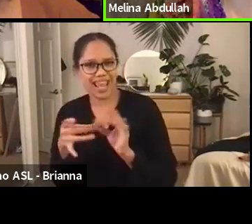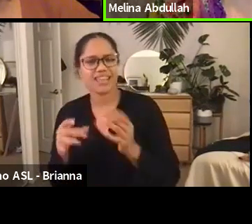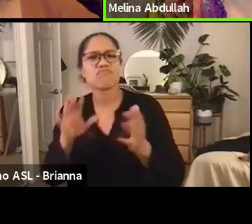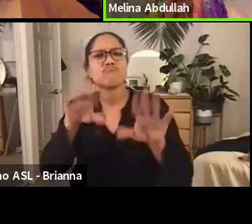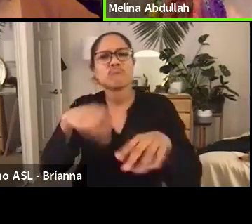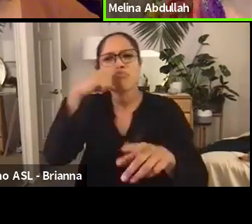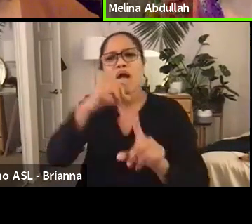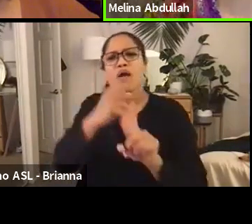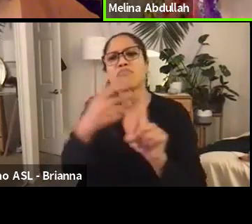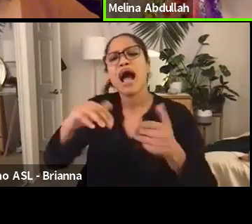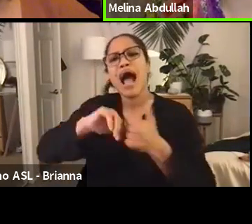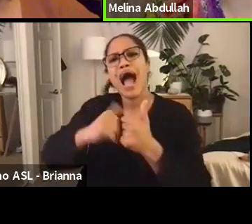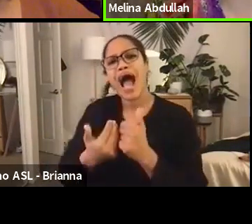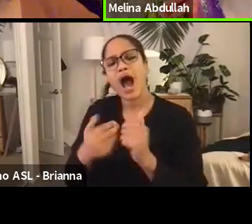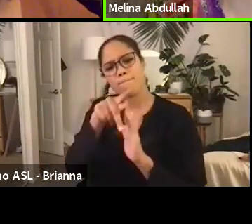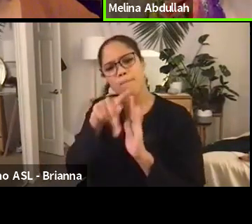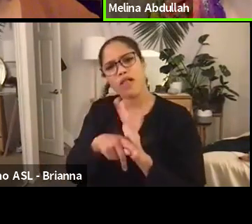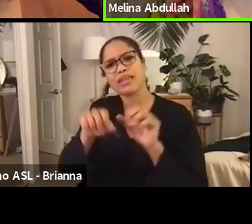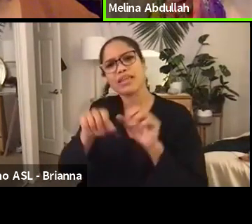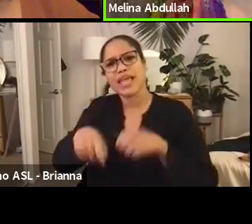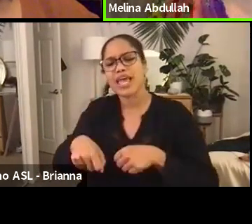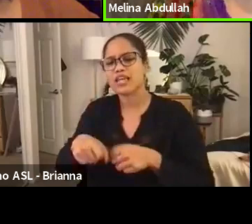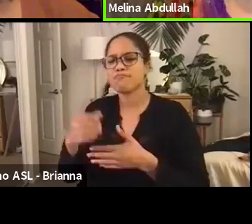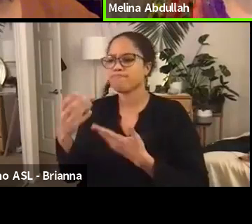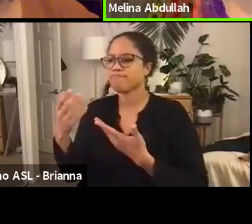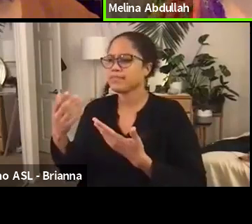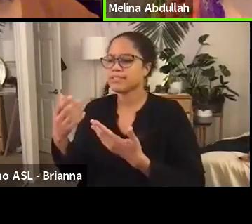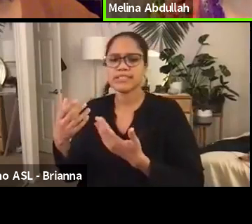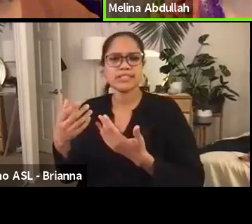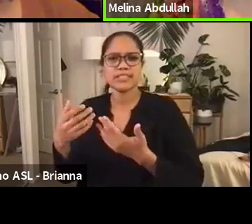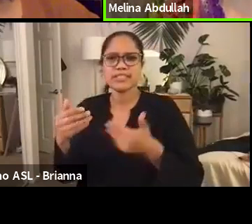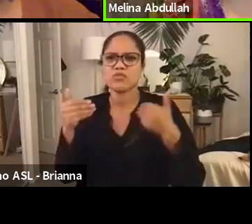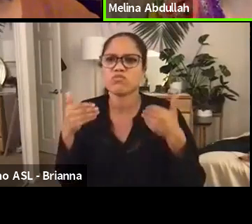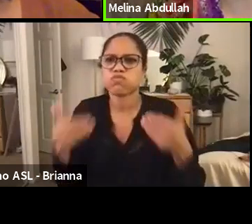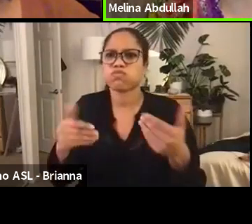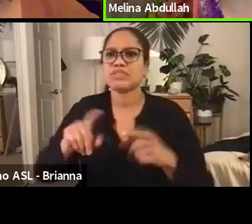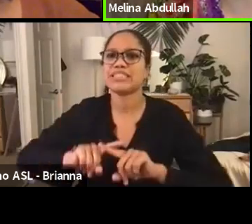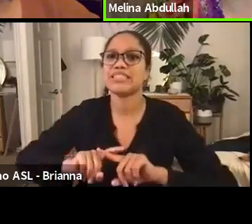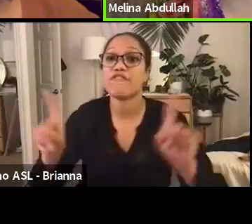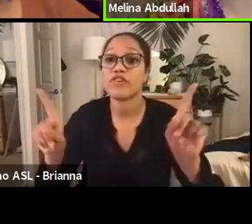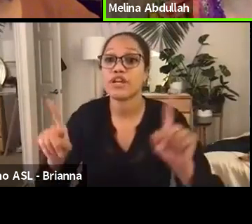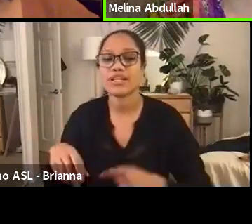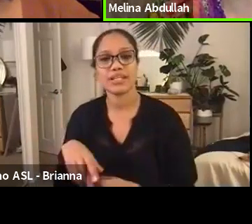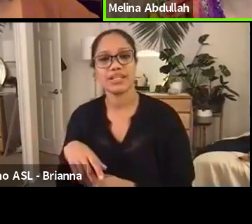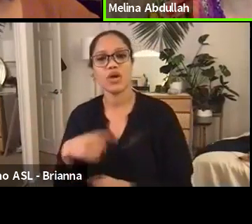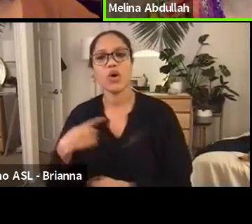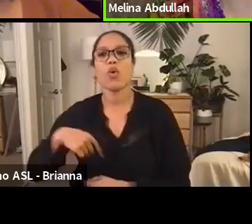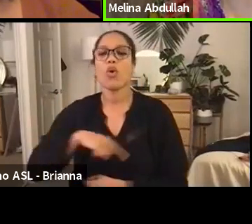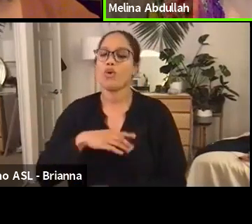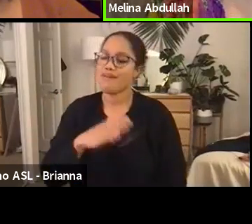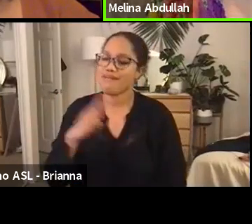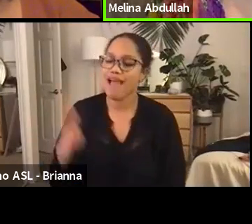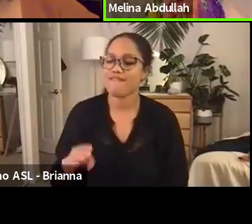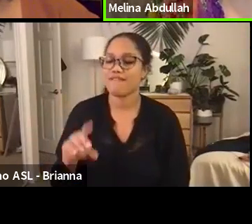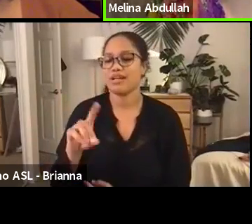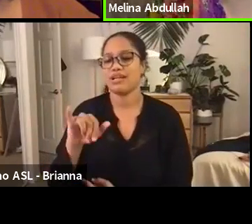yes, you know, Audre Lorde is absolutely right. The master's tools will never dismantle the master's house.